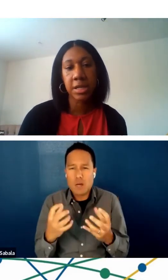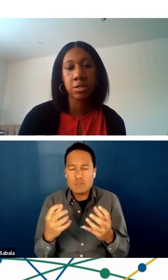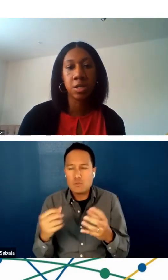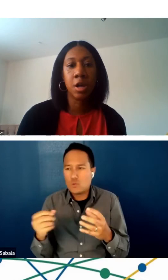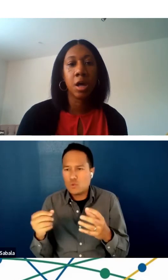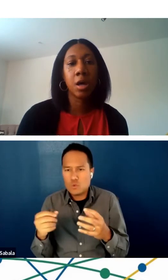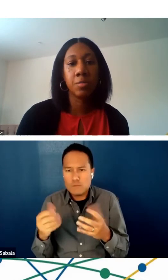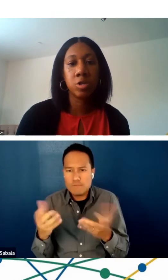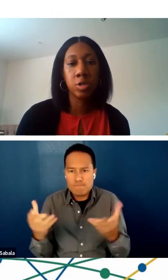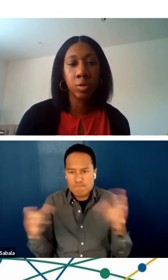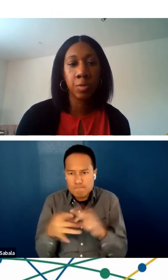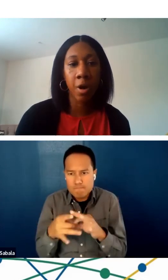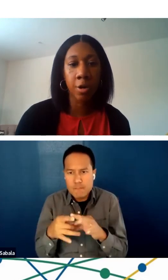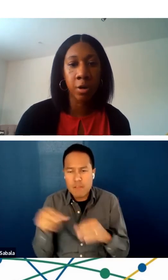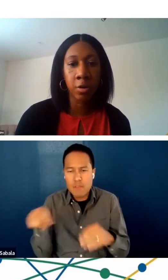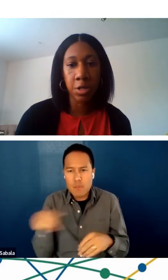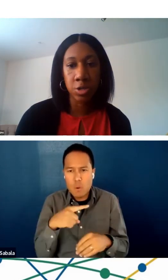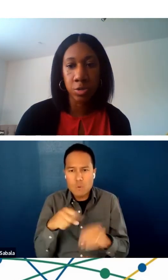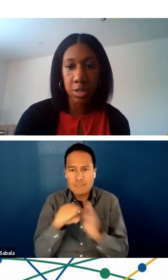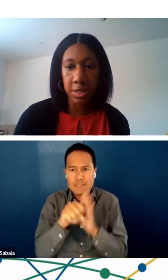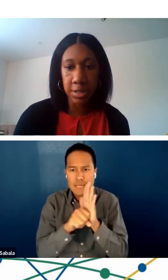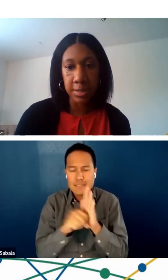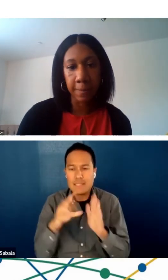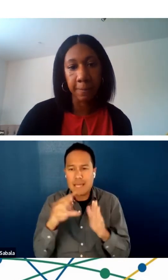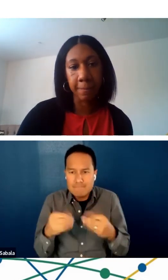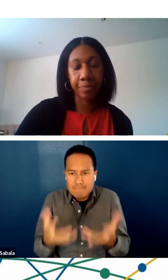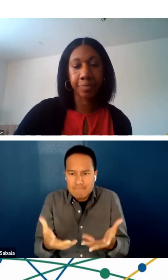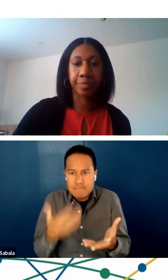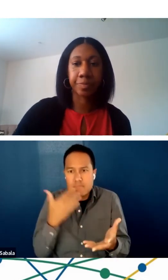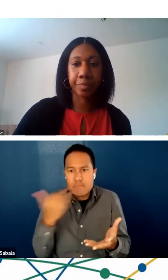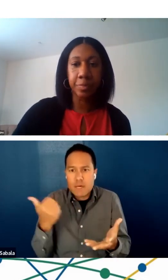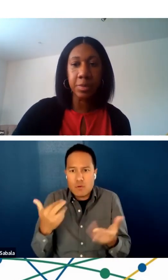within these states to broader resources.